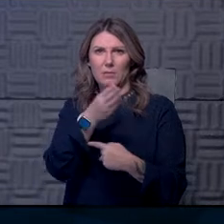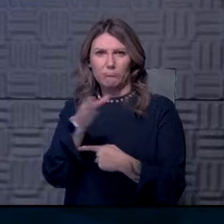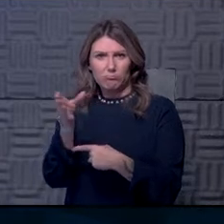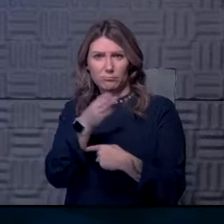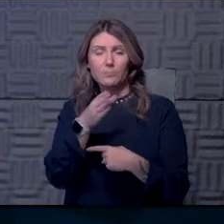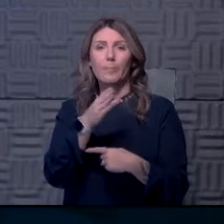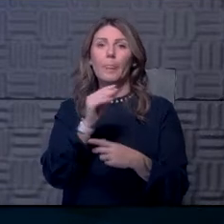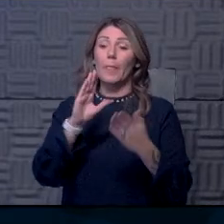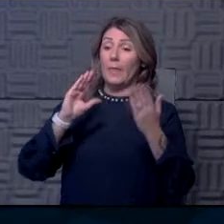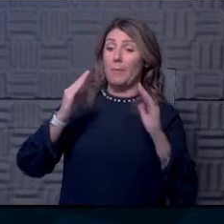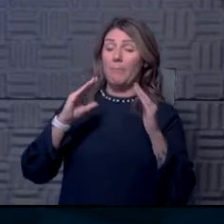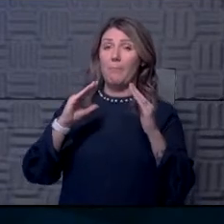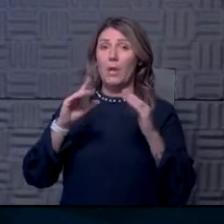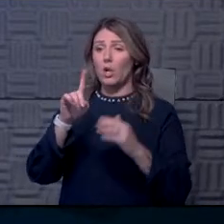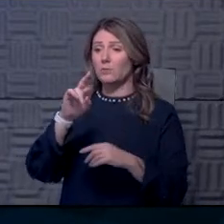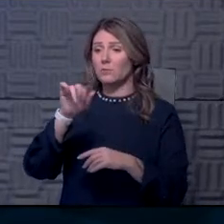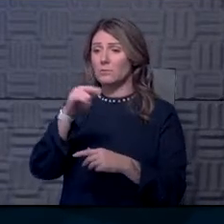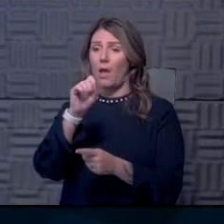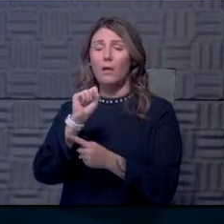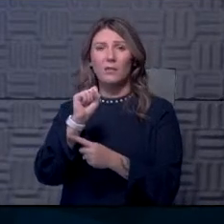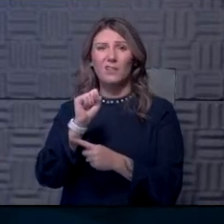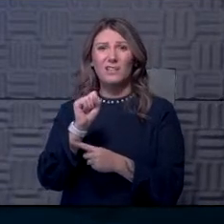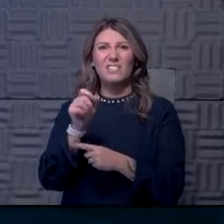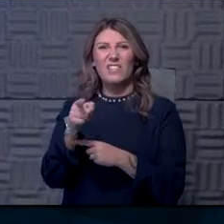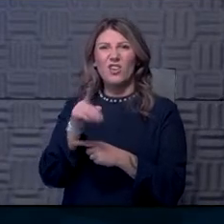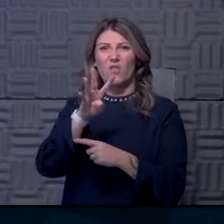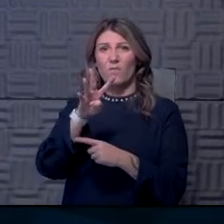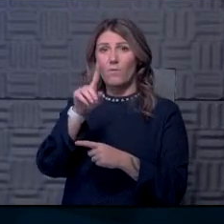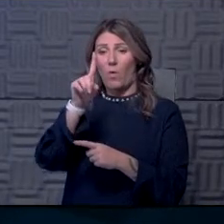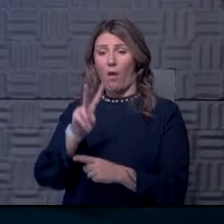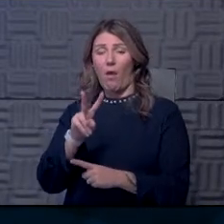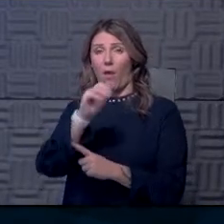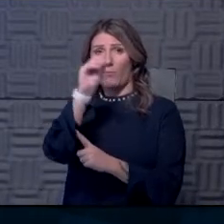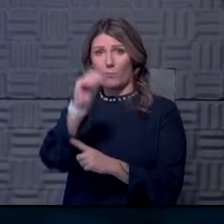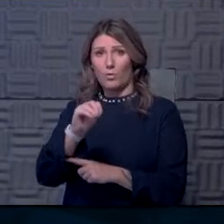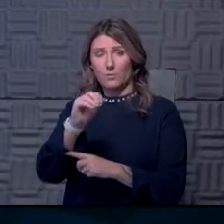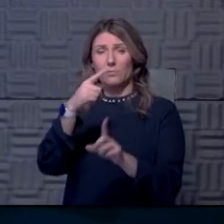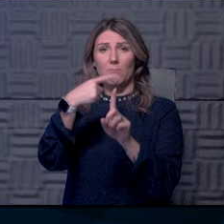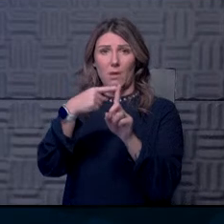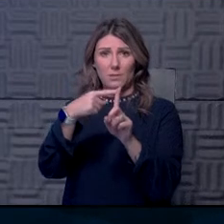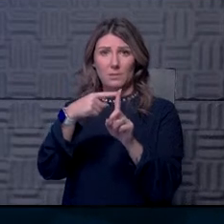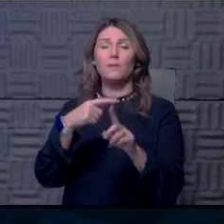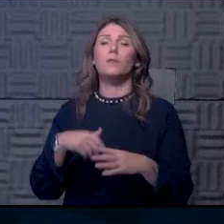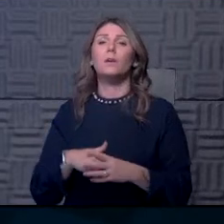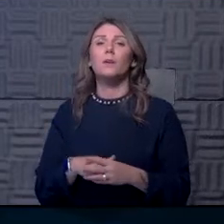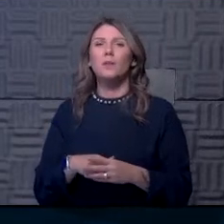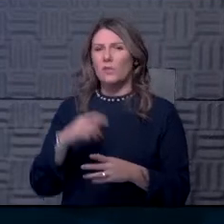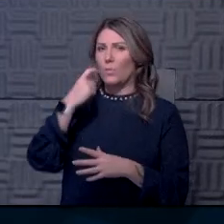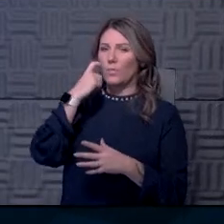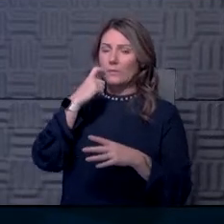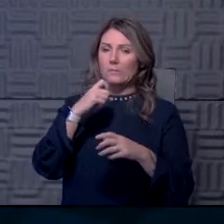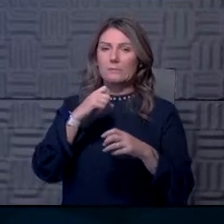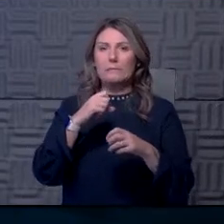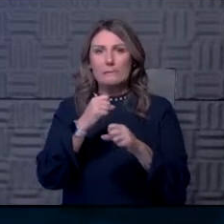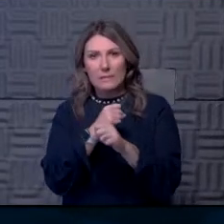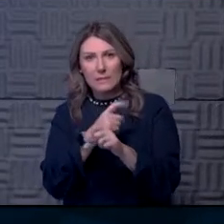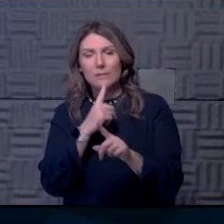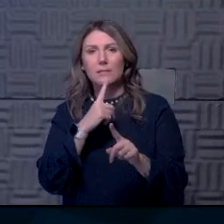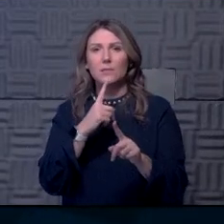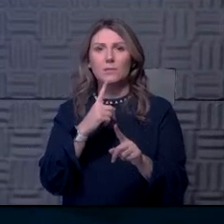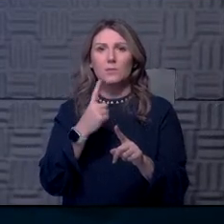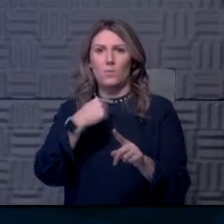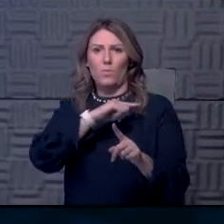to Douglas County, uh, they're at a four and a half, uh, positivity rate from the most recent statistics. Uh, so we're at or below, uh,